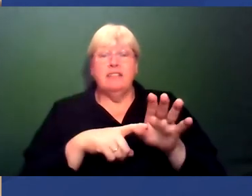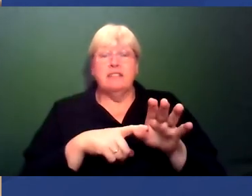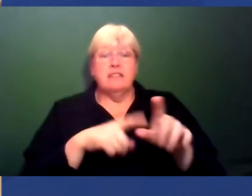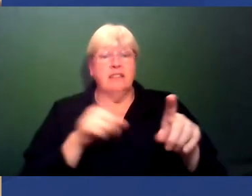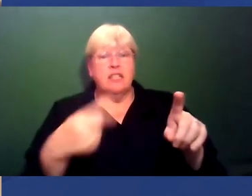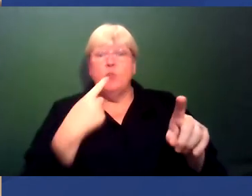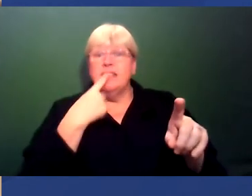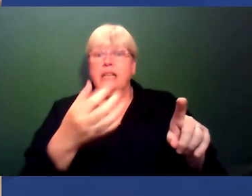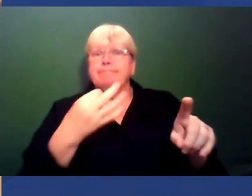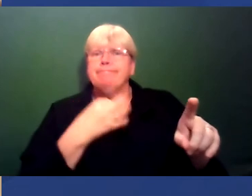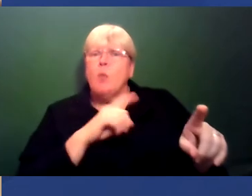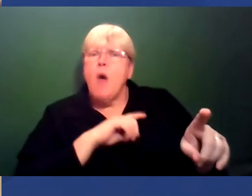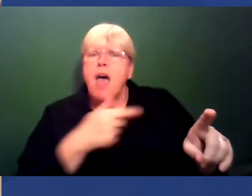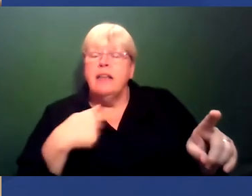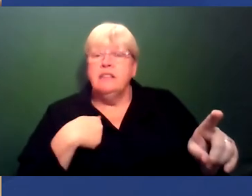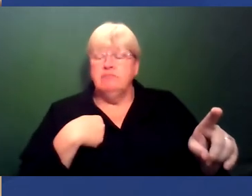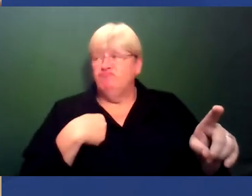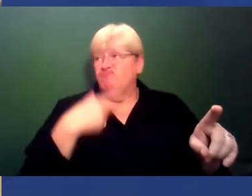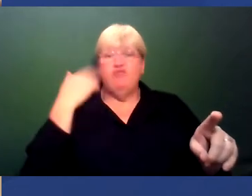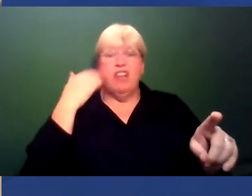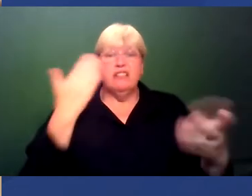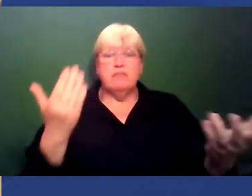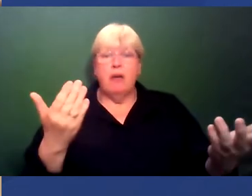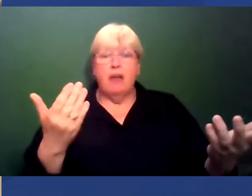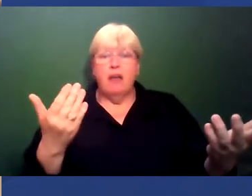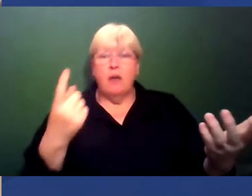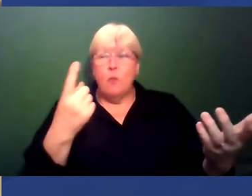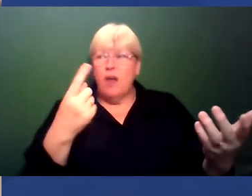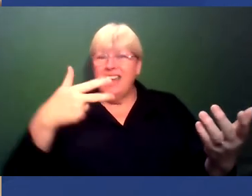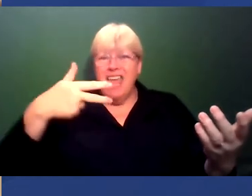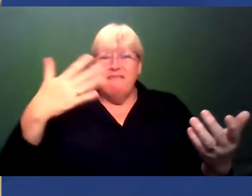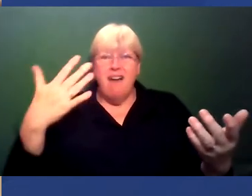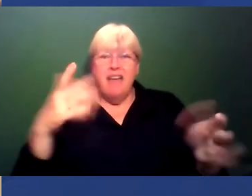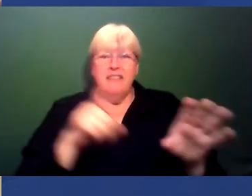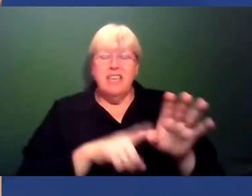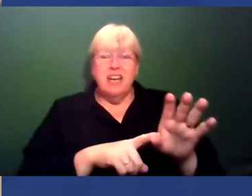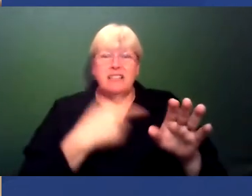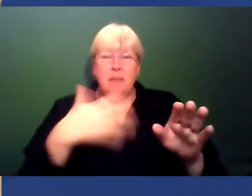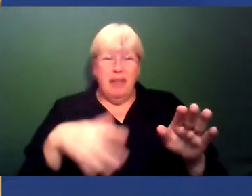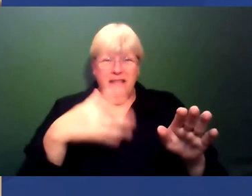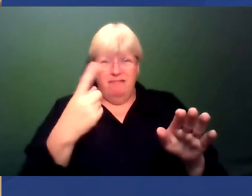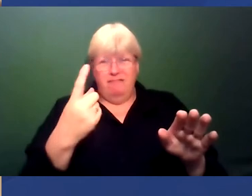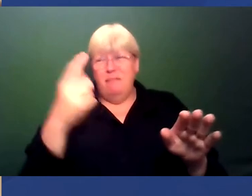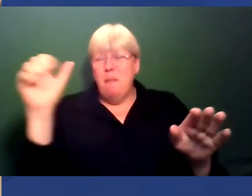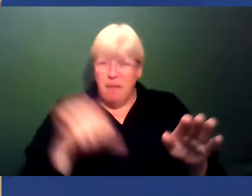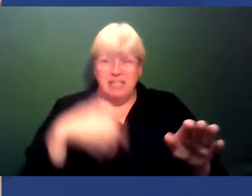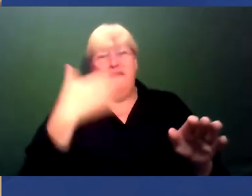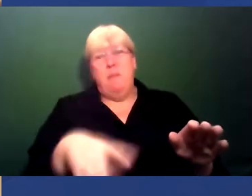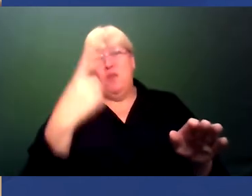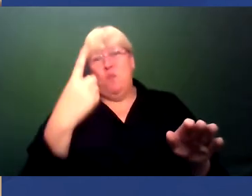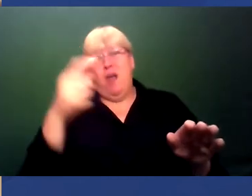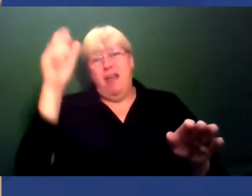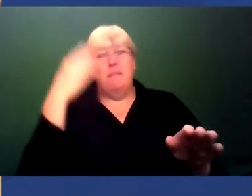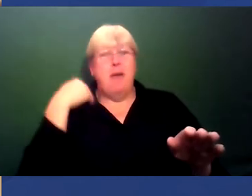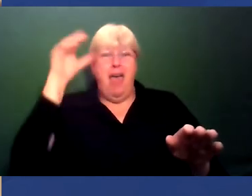were like, well, what do you mean by that? Well, clearly in 185 years there's probably been a black person who has been qualified to